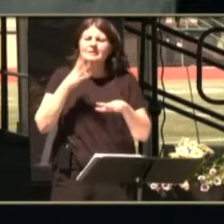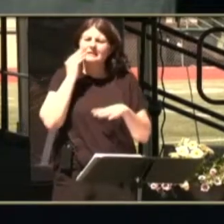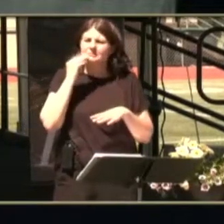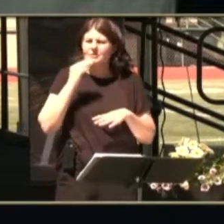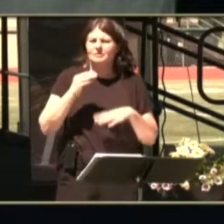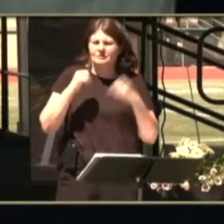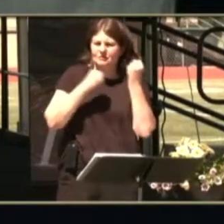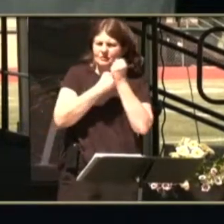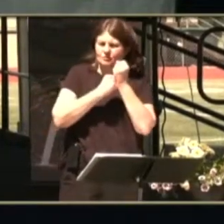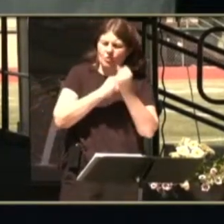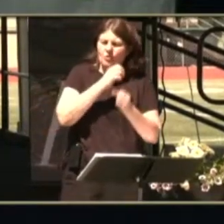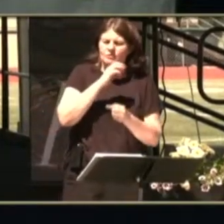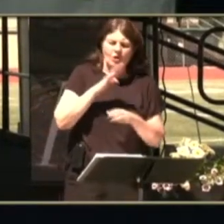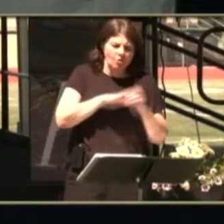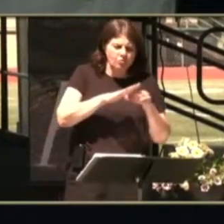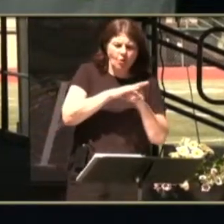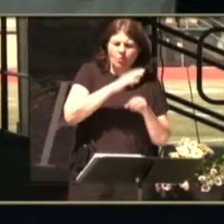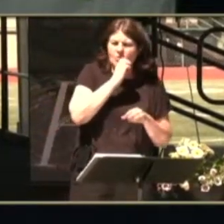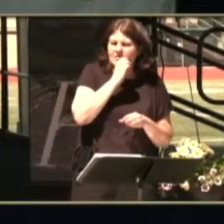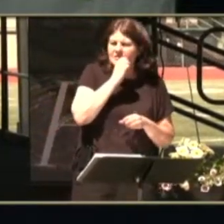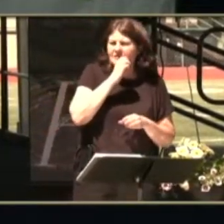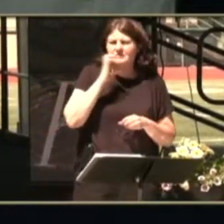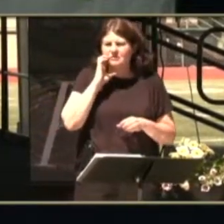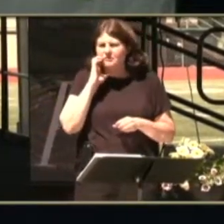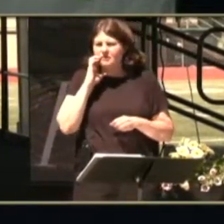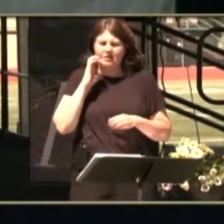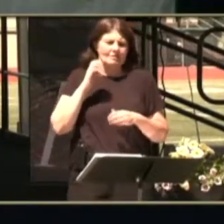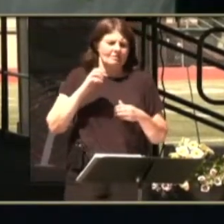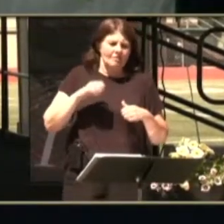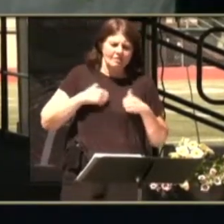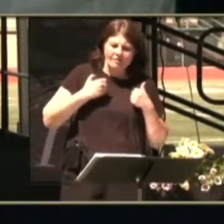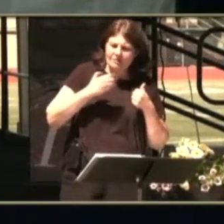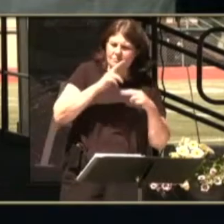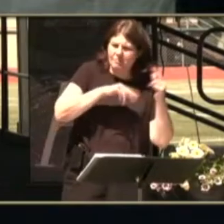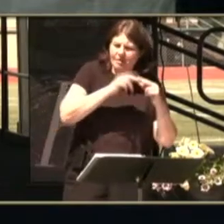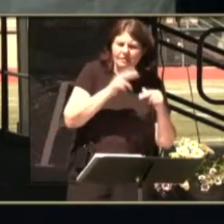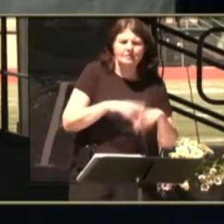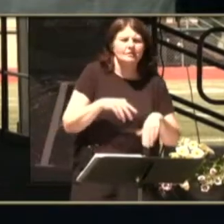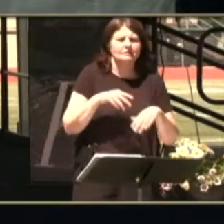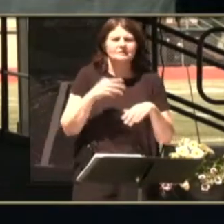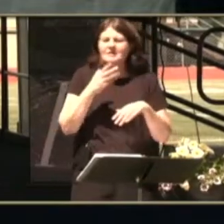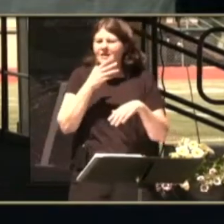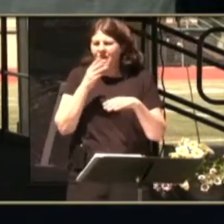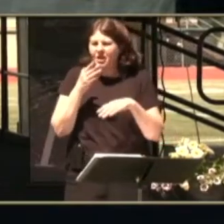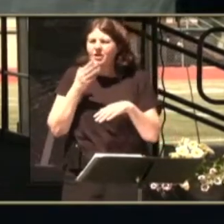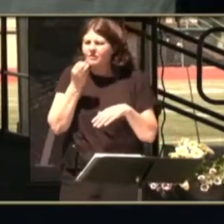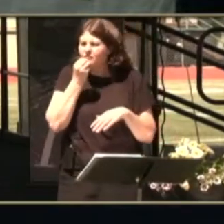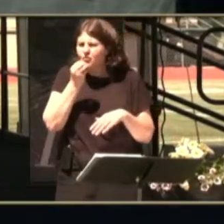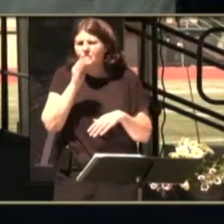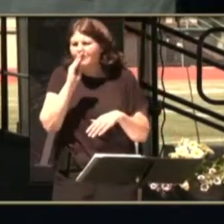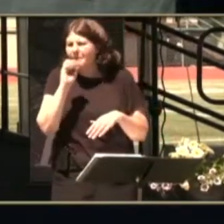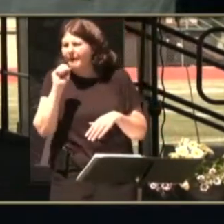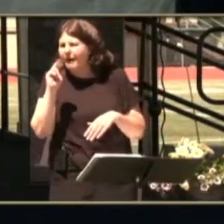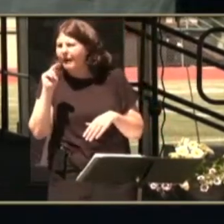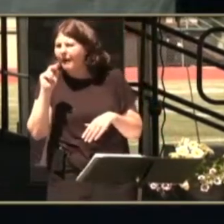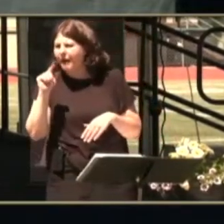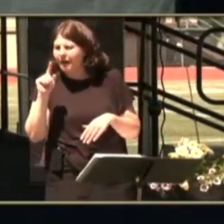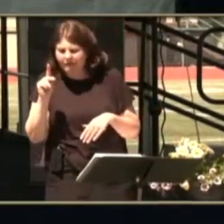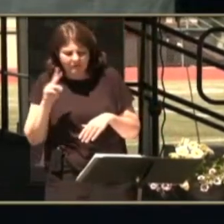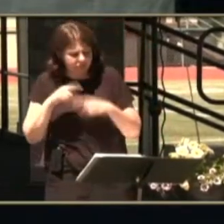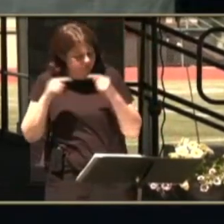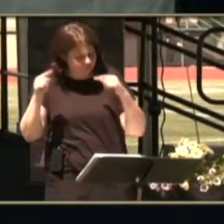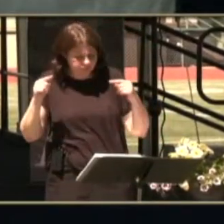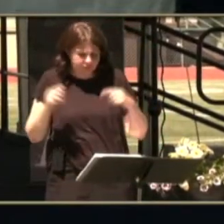senior living facilities, Open House Ministries, the Clark County Food Bank, Fish of Vancouver, and more. We have an incredible